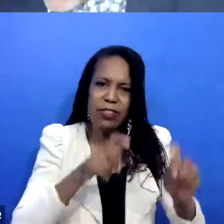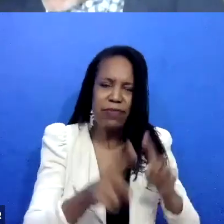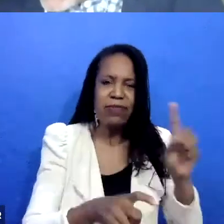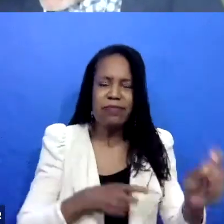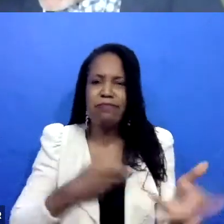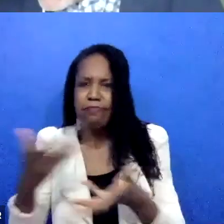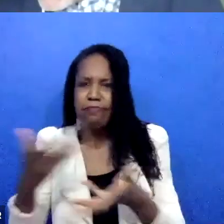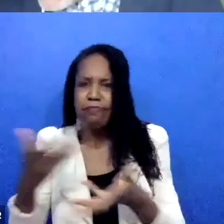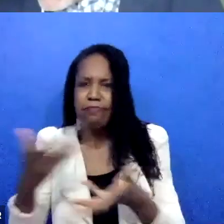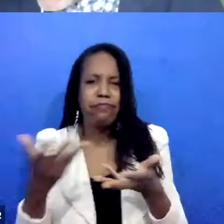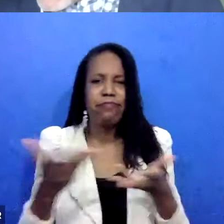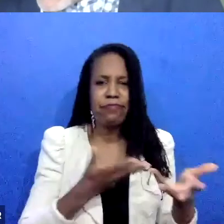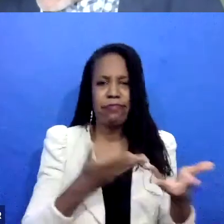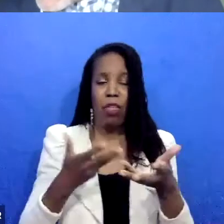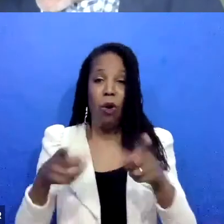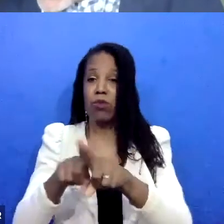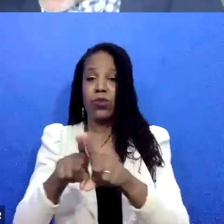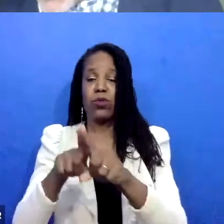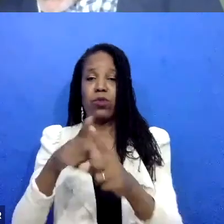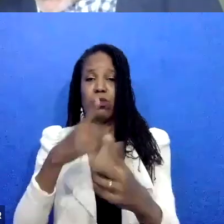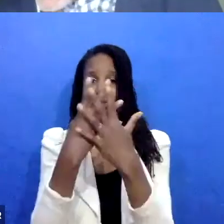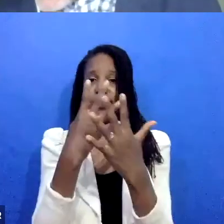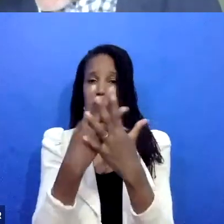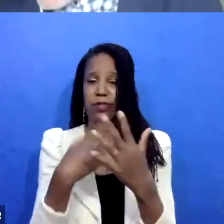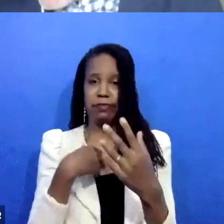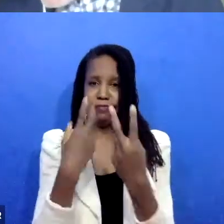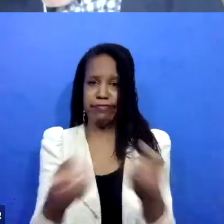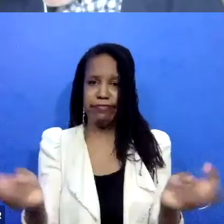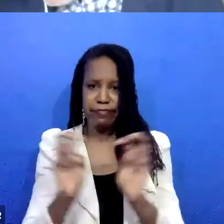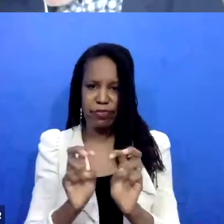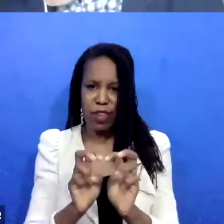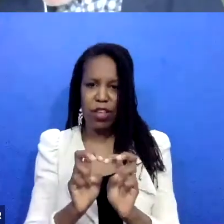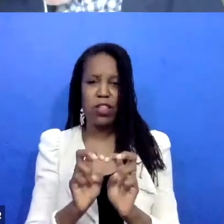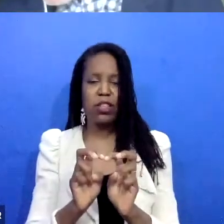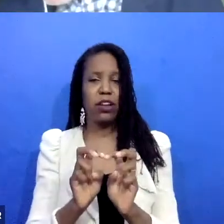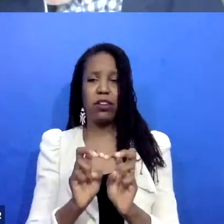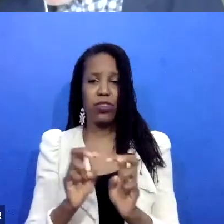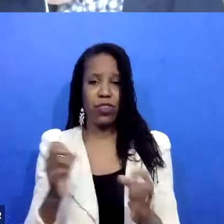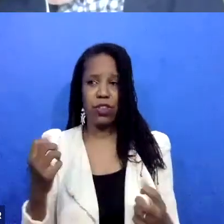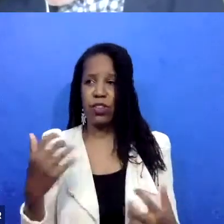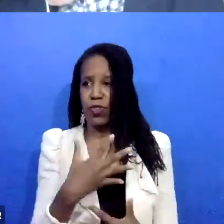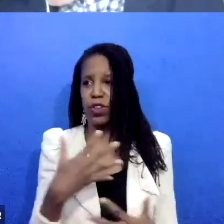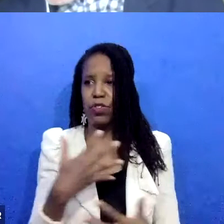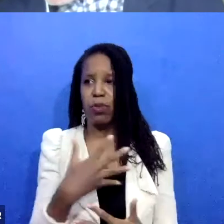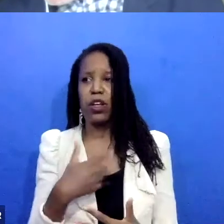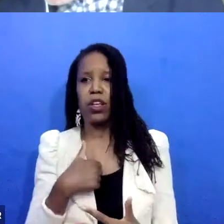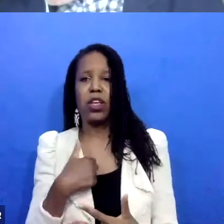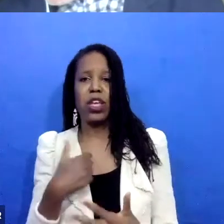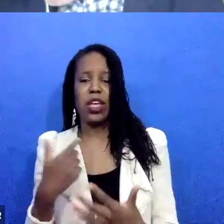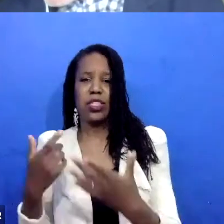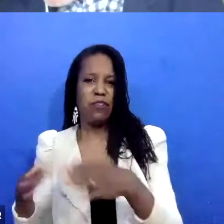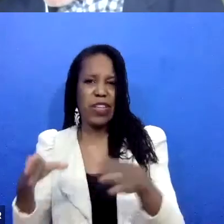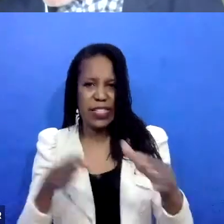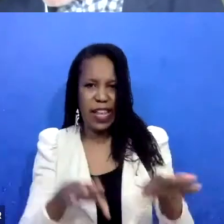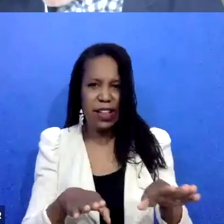You know, I think our greatest fear is, you know, lethality. And so what does it look like to sit with people in prison who